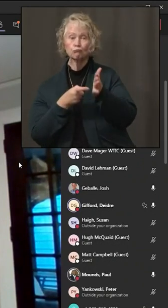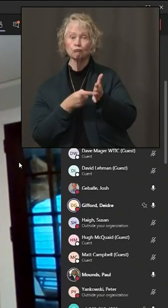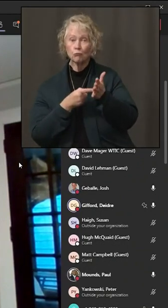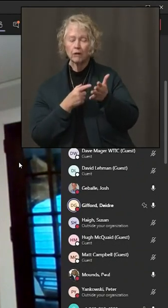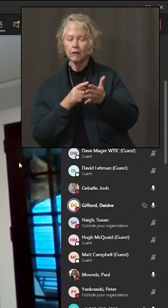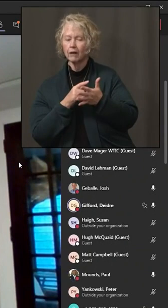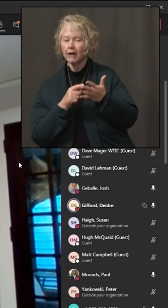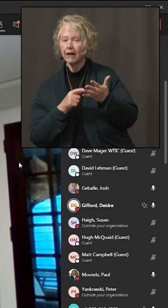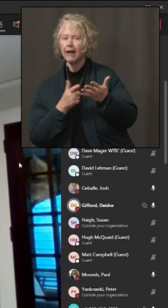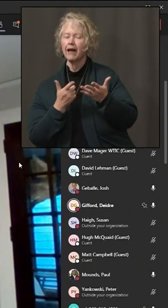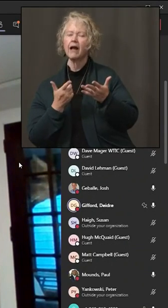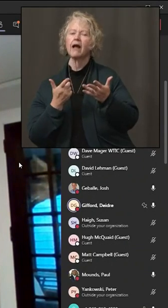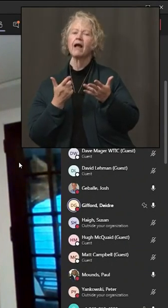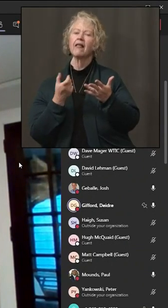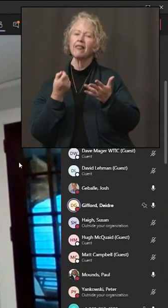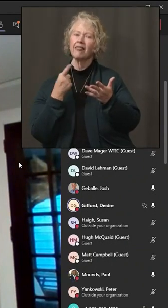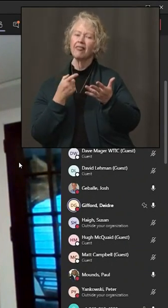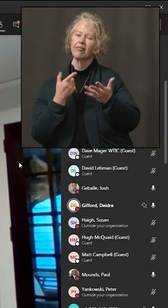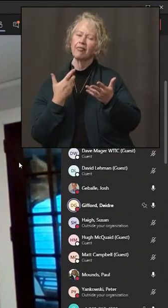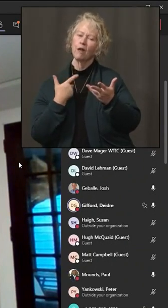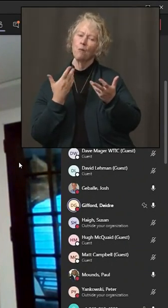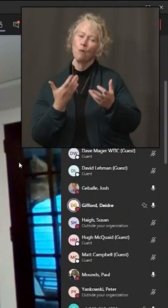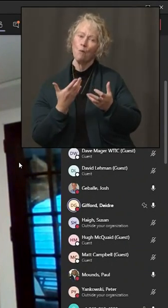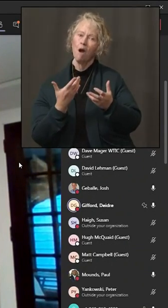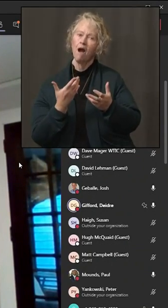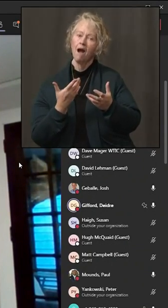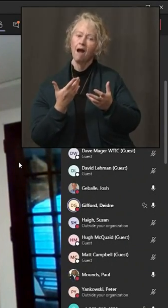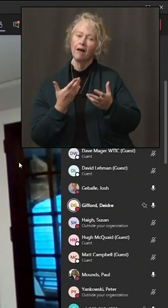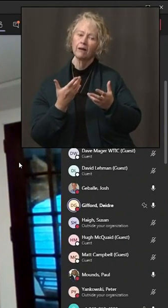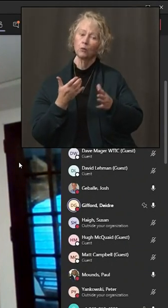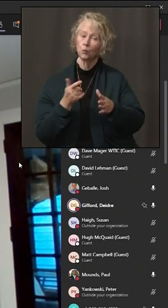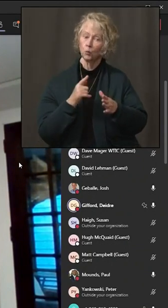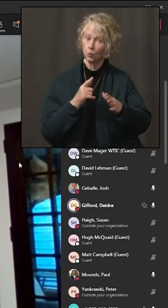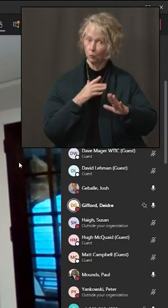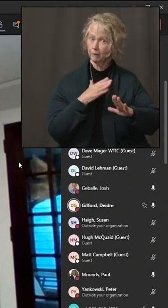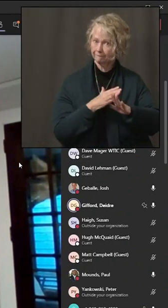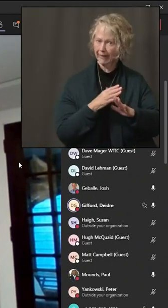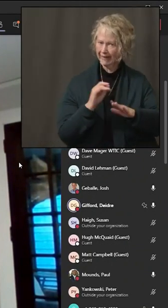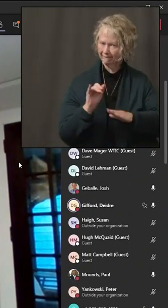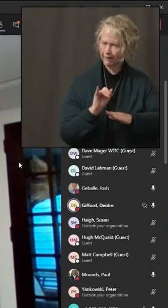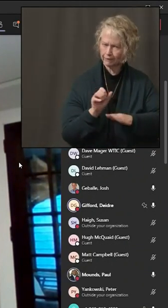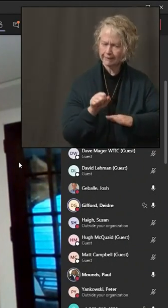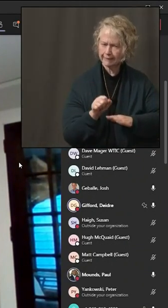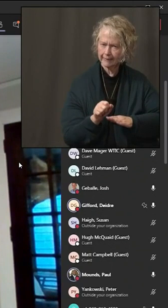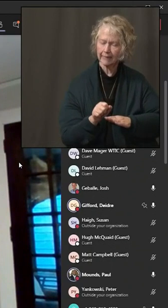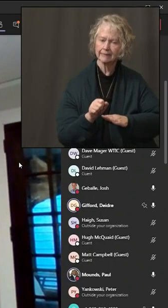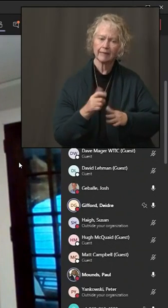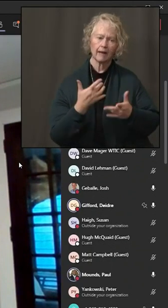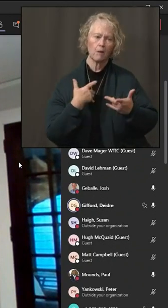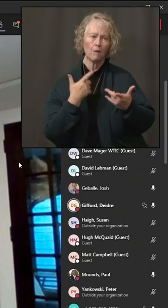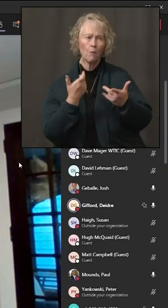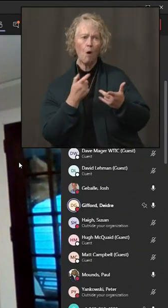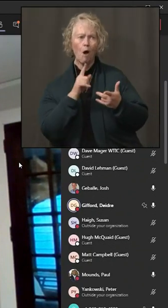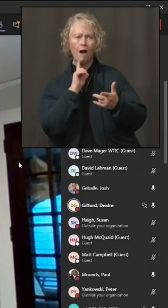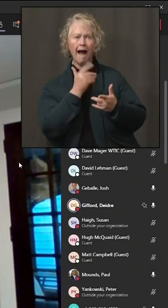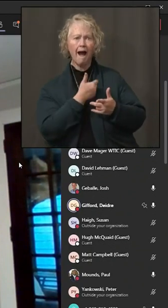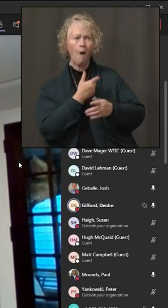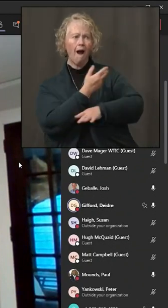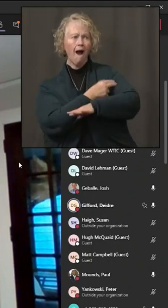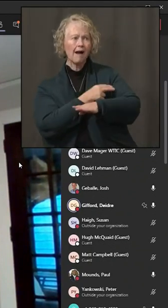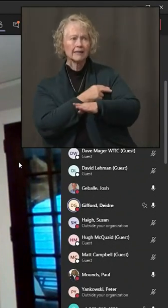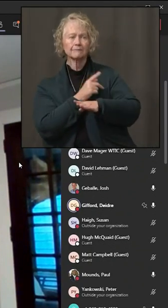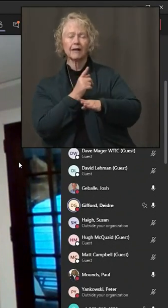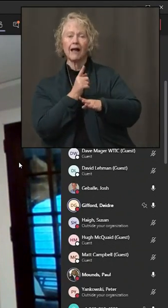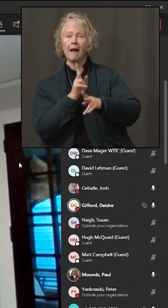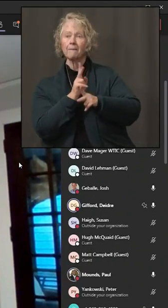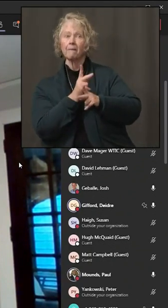activities really are not only to prevent infections, preserve our hospital and health care capacity, as the